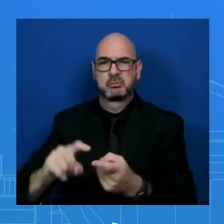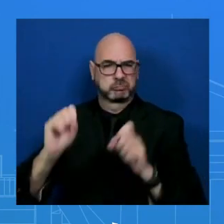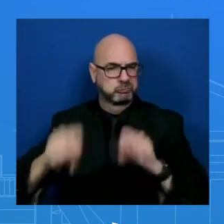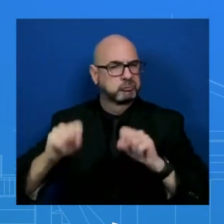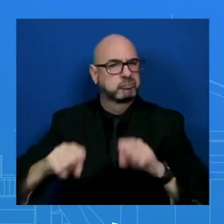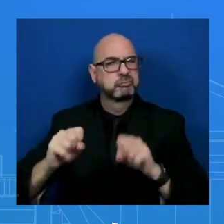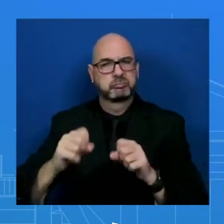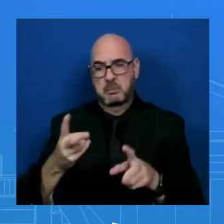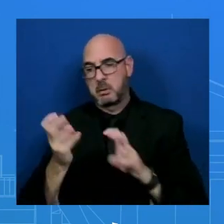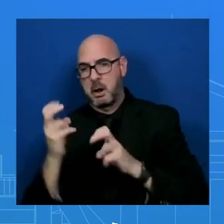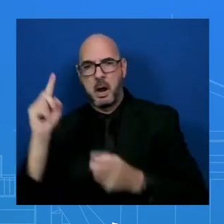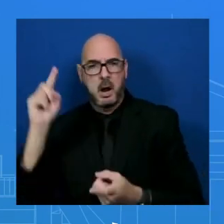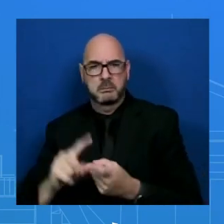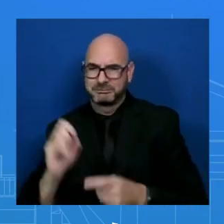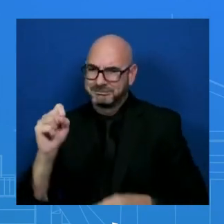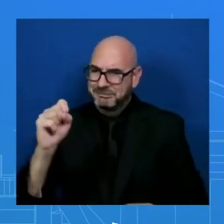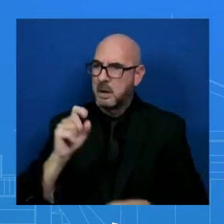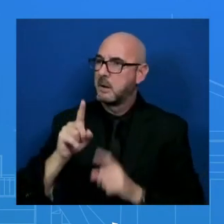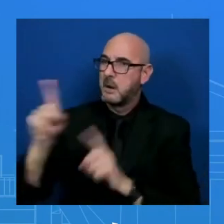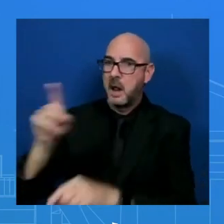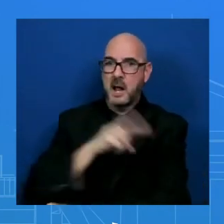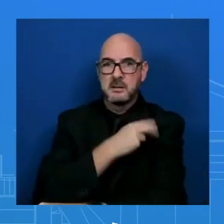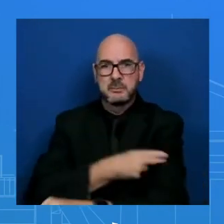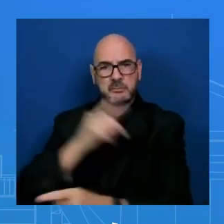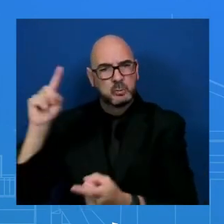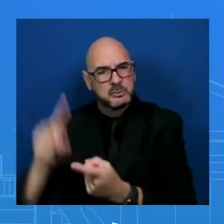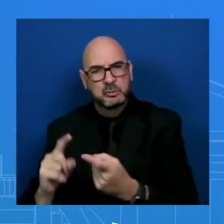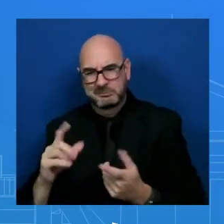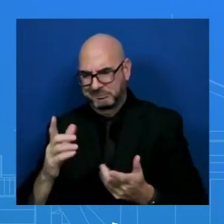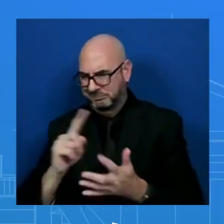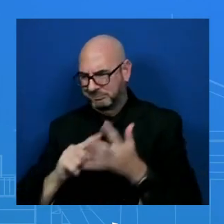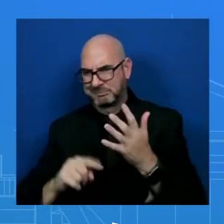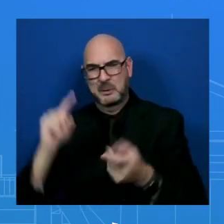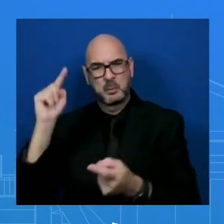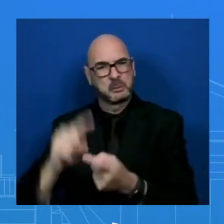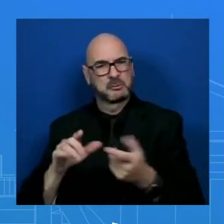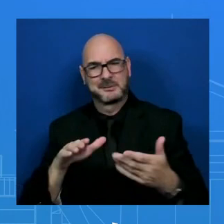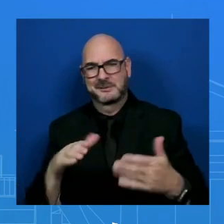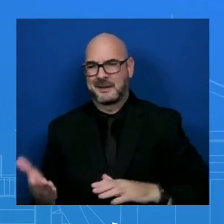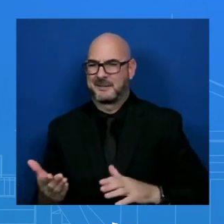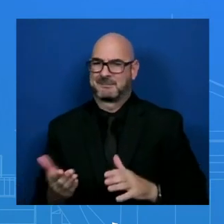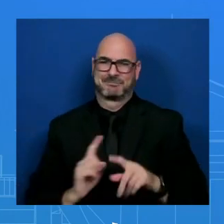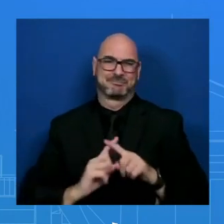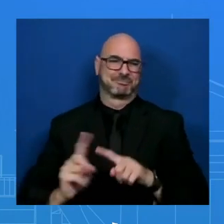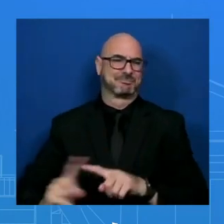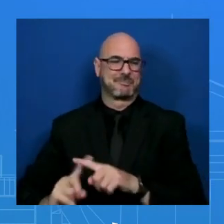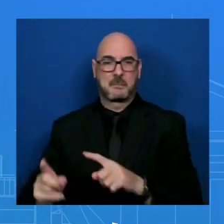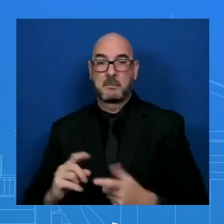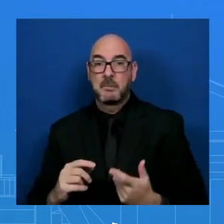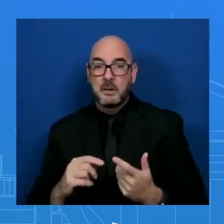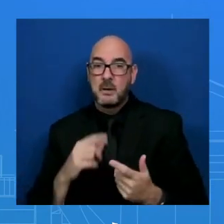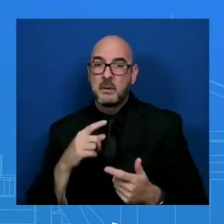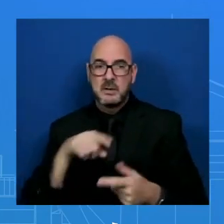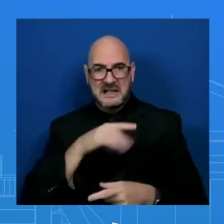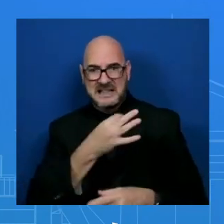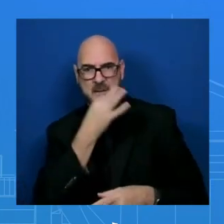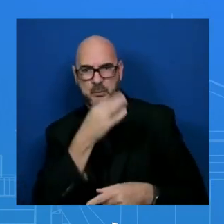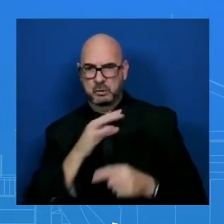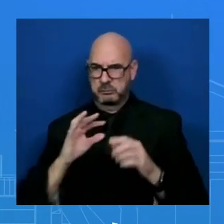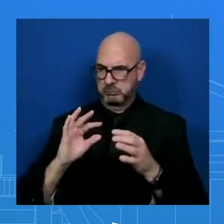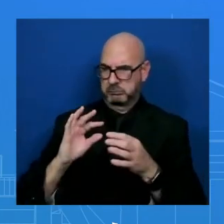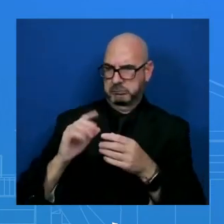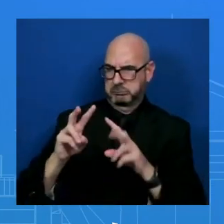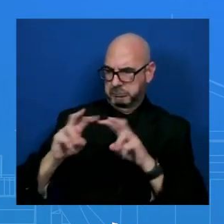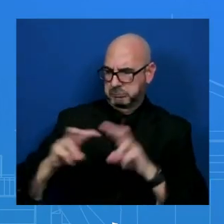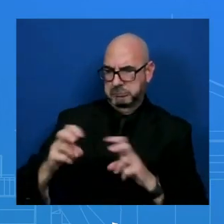can reduce death. So, look, we've – we listen to the experts, the scientists. That's what we do here. And we're